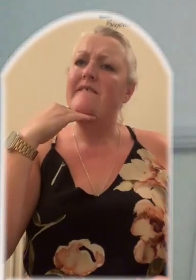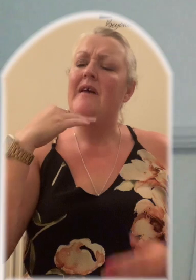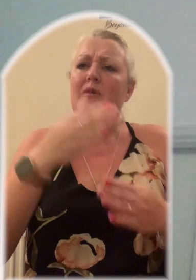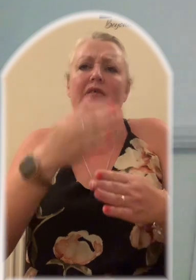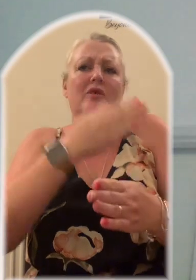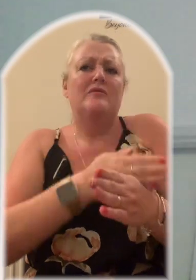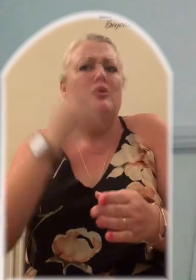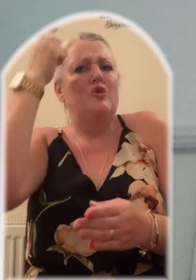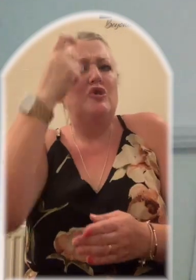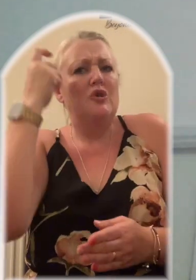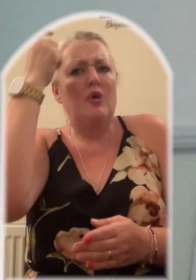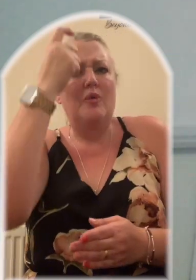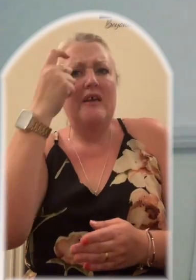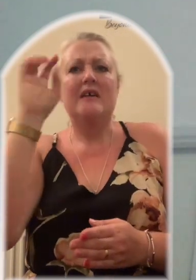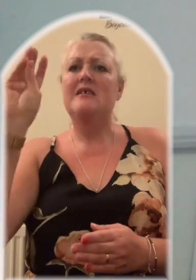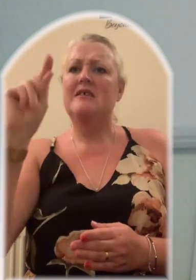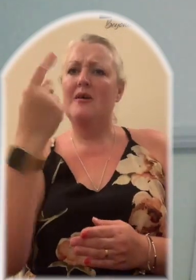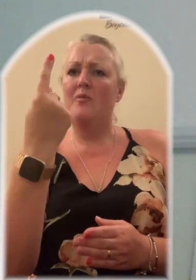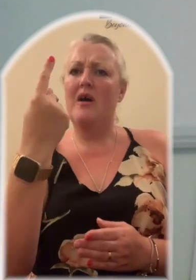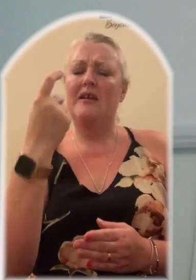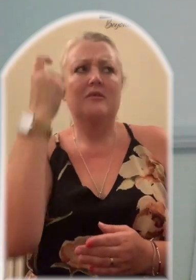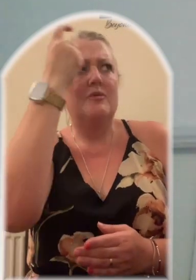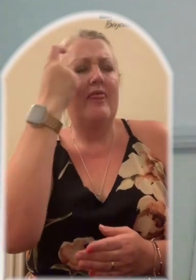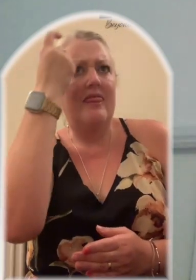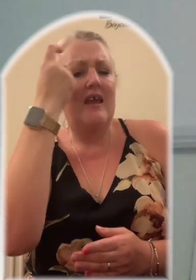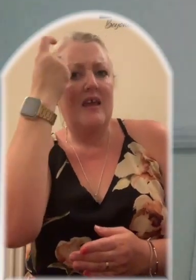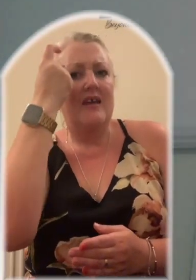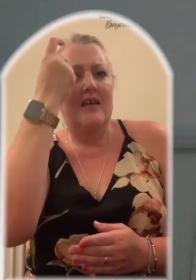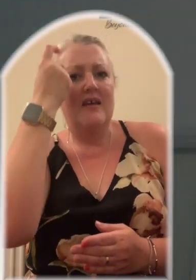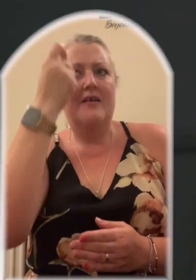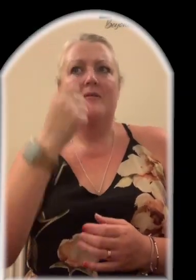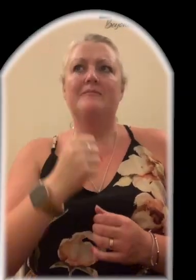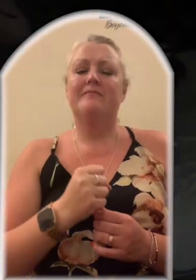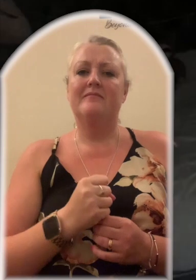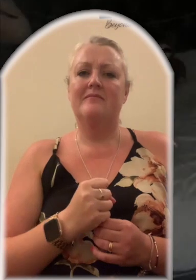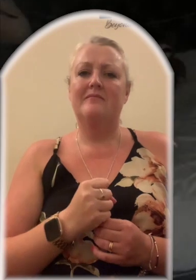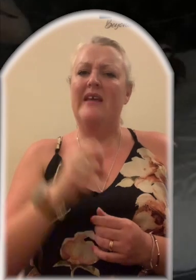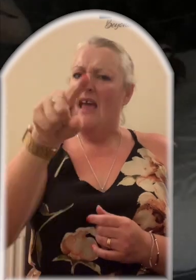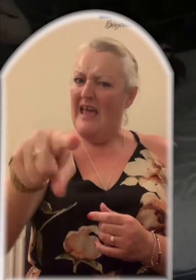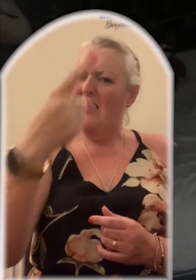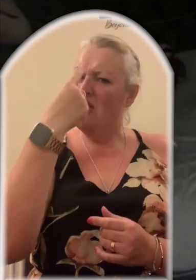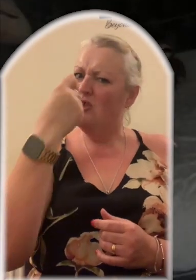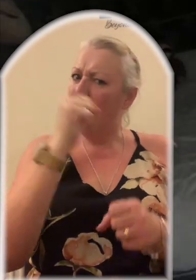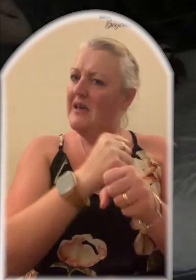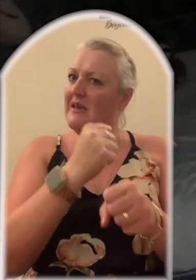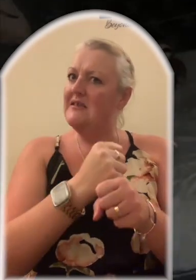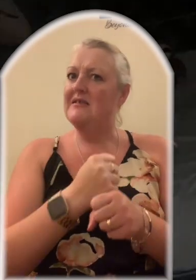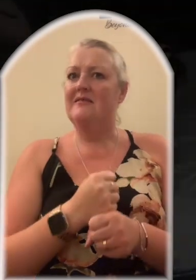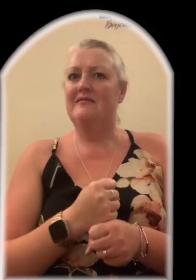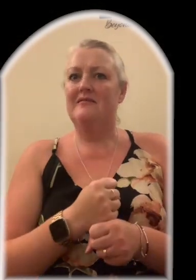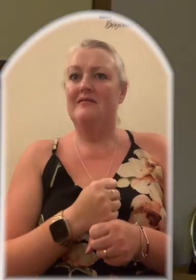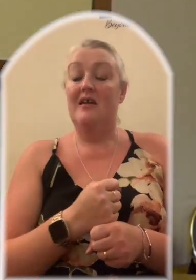Before you knew it someone else would think If he can do